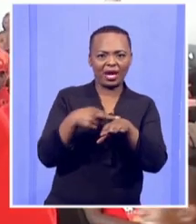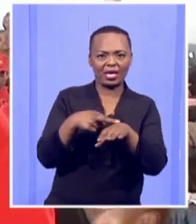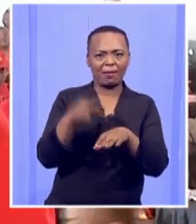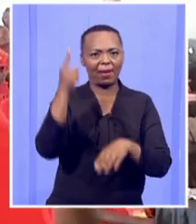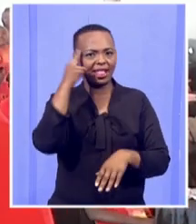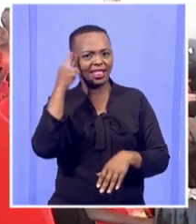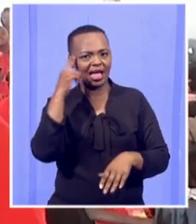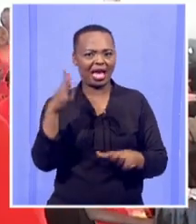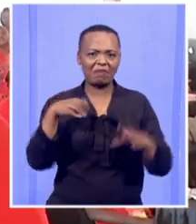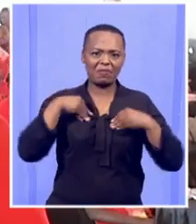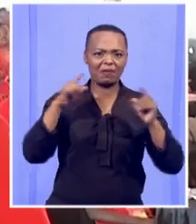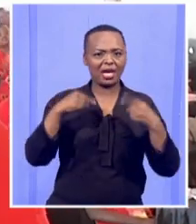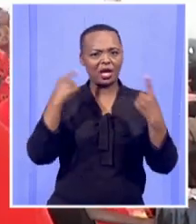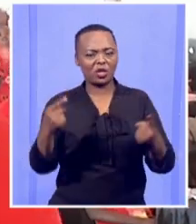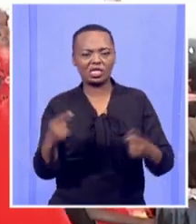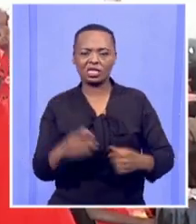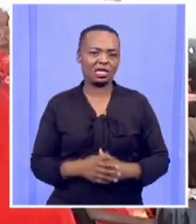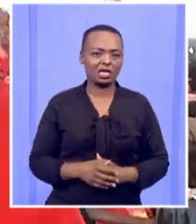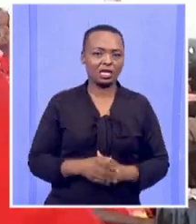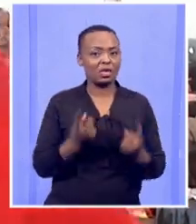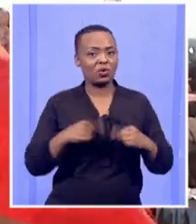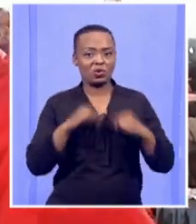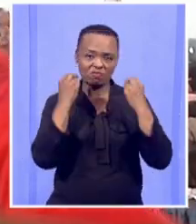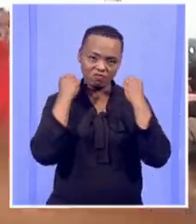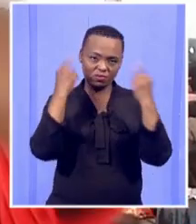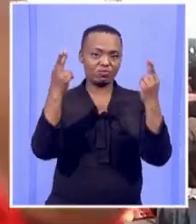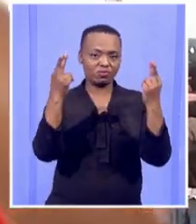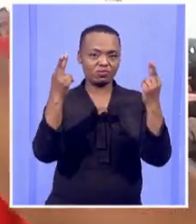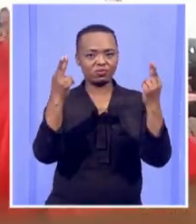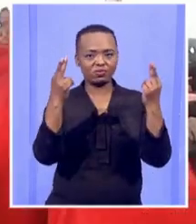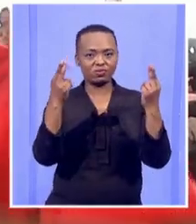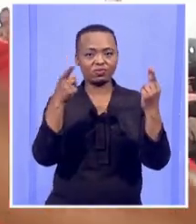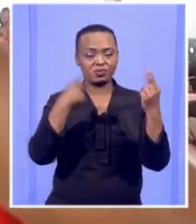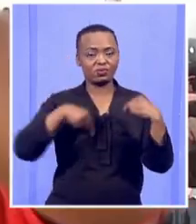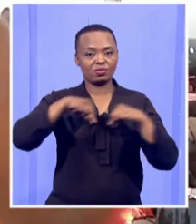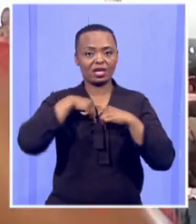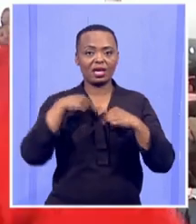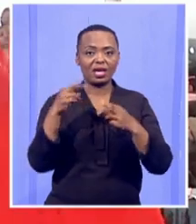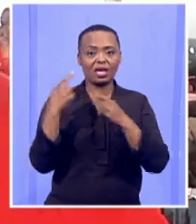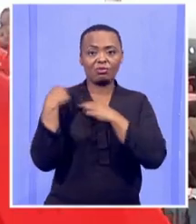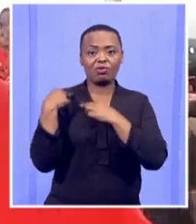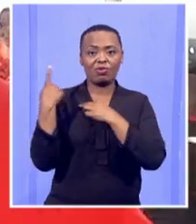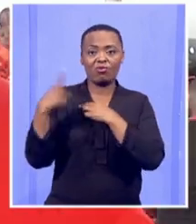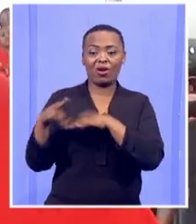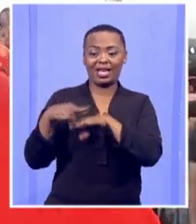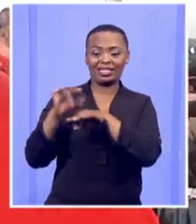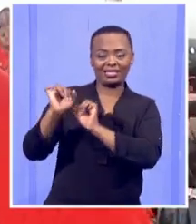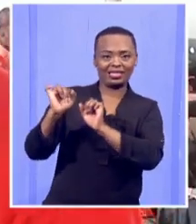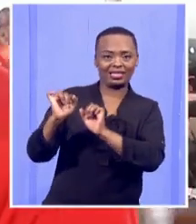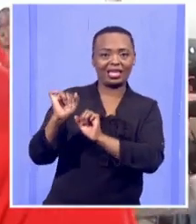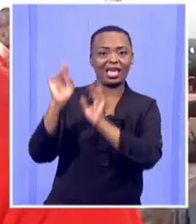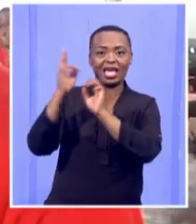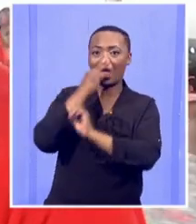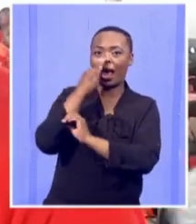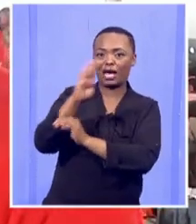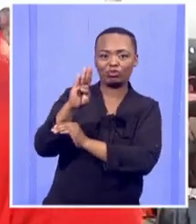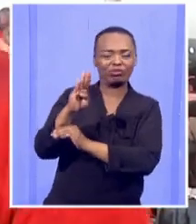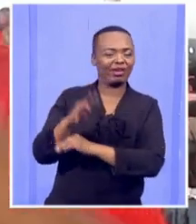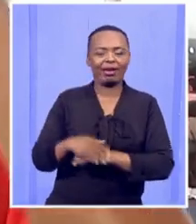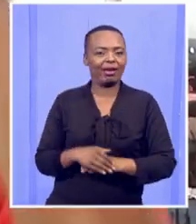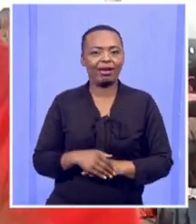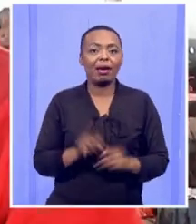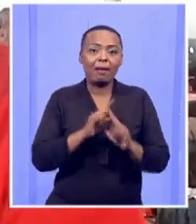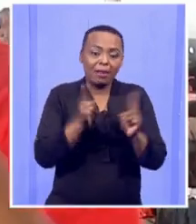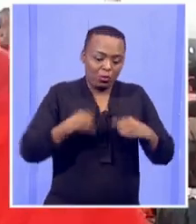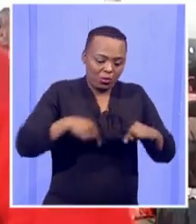stomach this, we are not responsible for their racist tendencies, but that's what we are going to do.